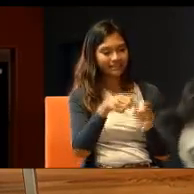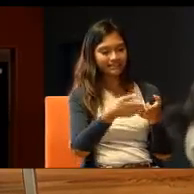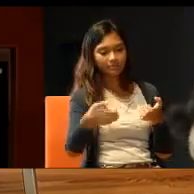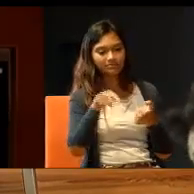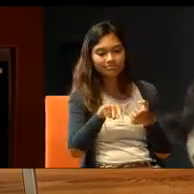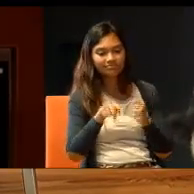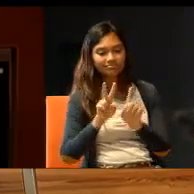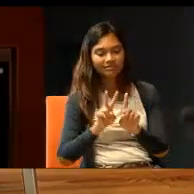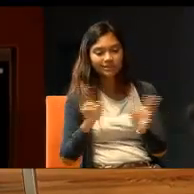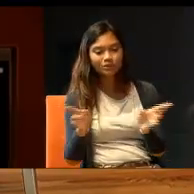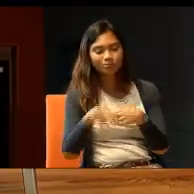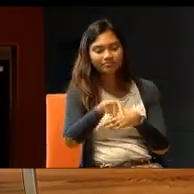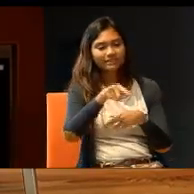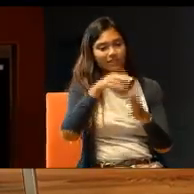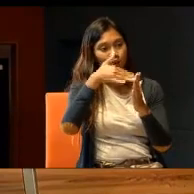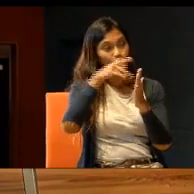get help, from these teachers.